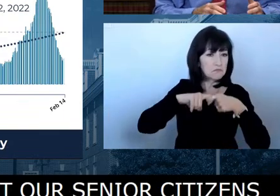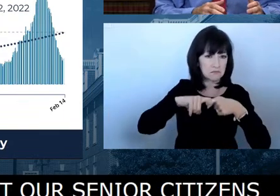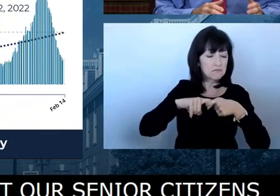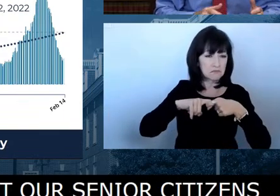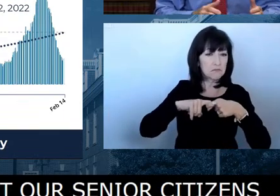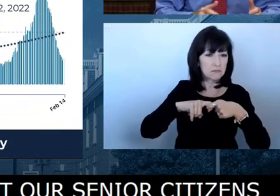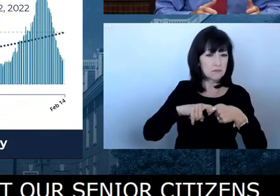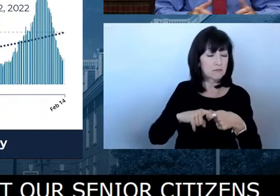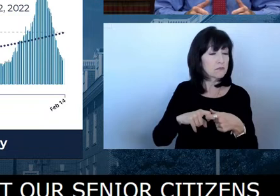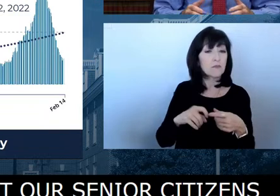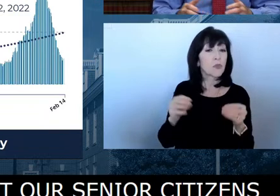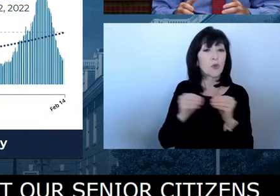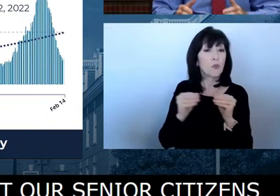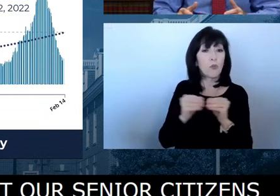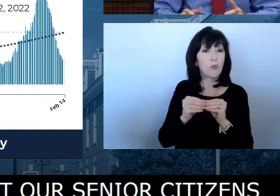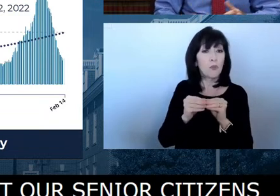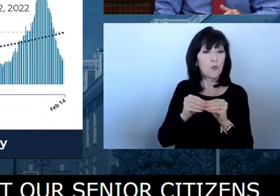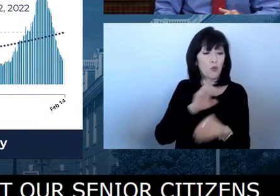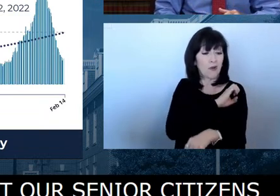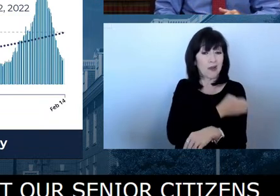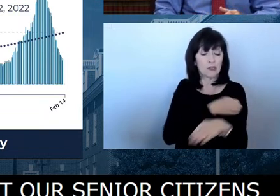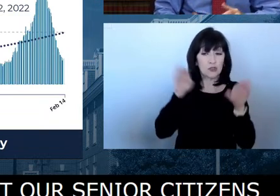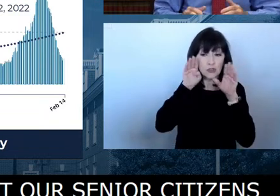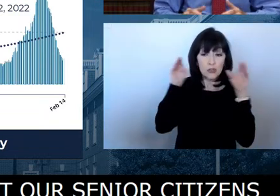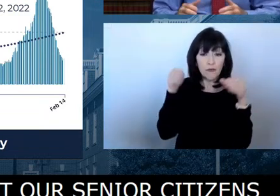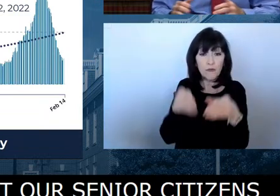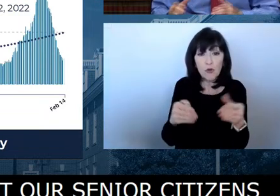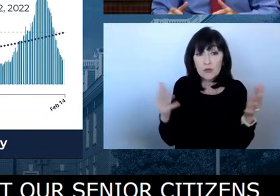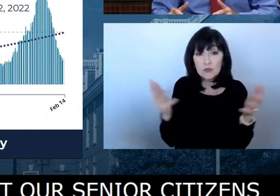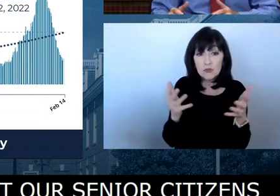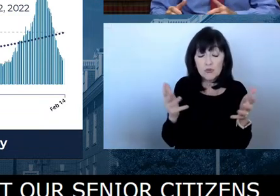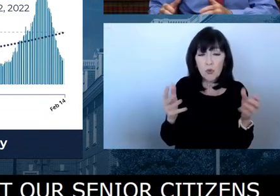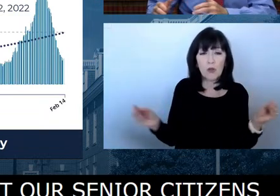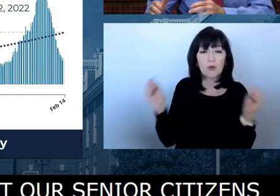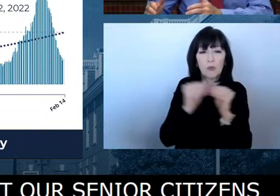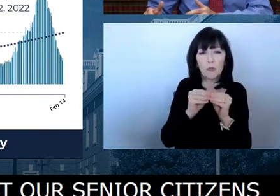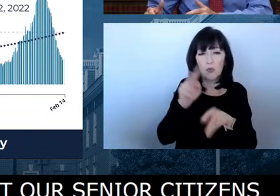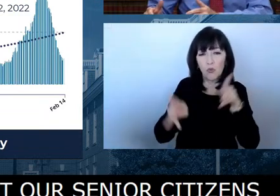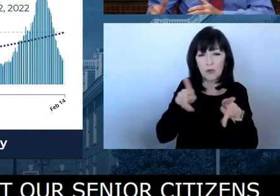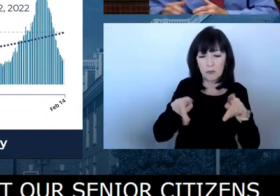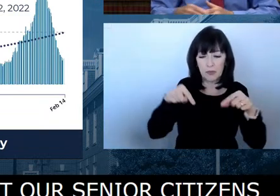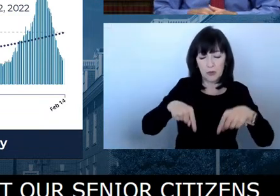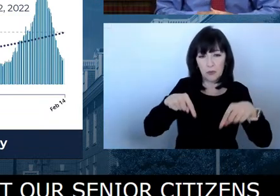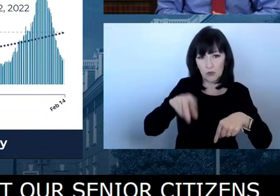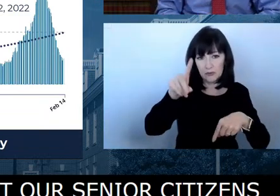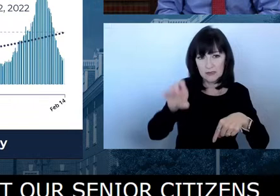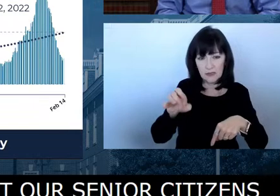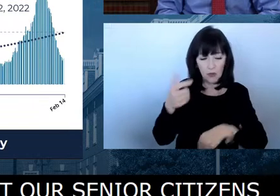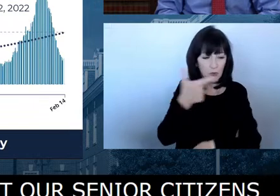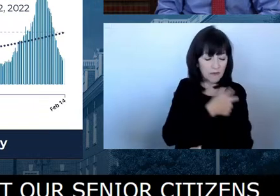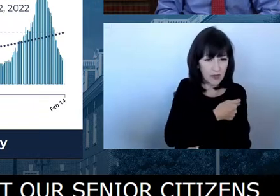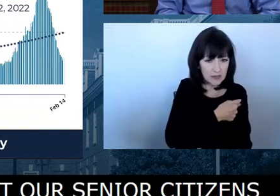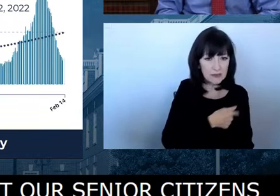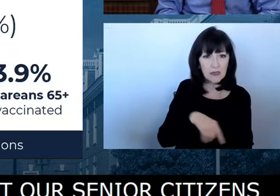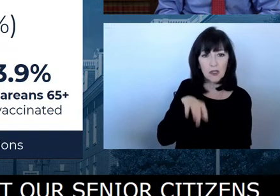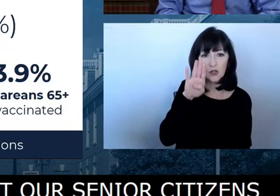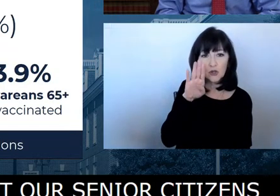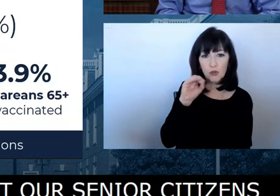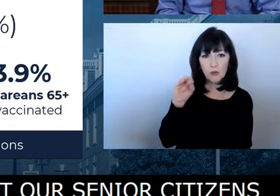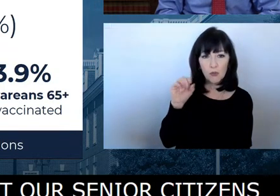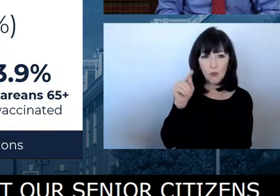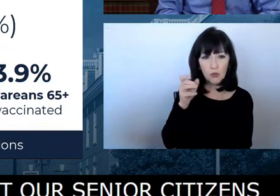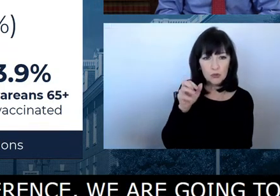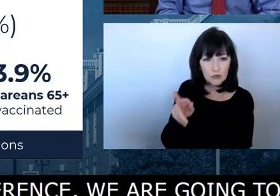getting more Delawareans vaccinated and those that are fully vaccinated boosted. You'll see those numbers in a minute. Here's our